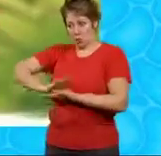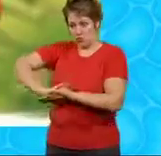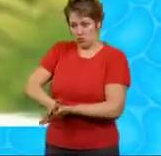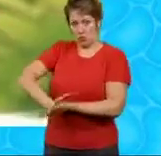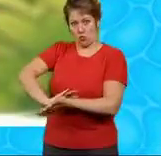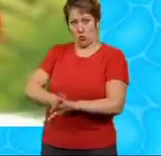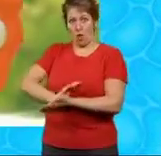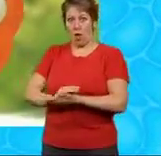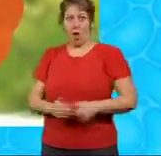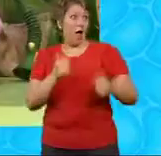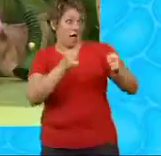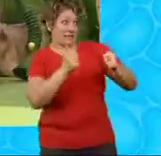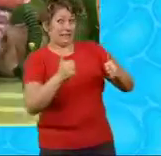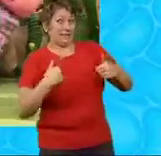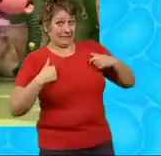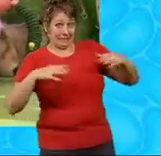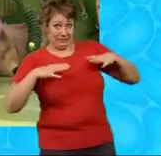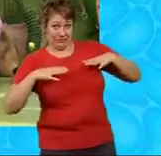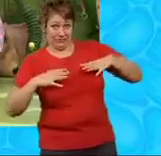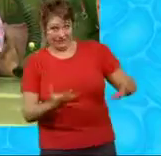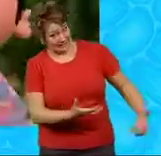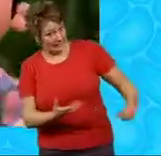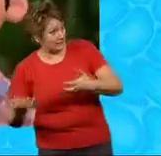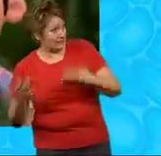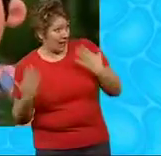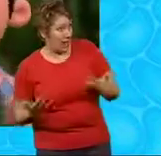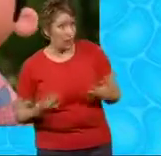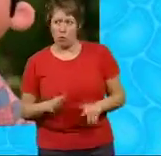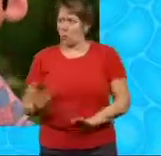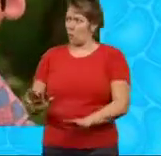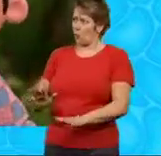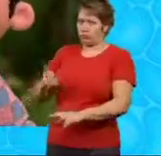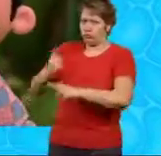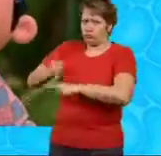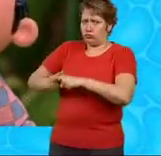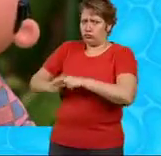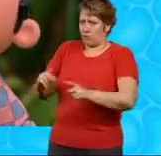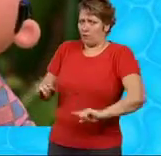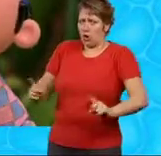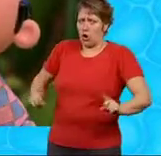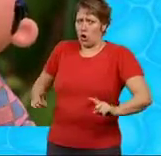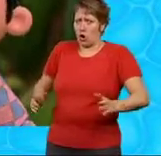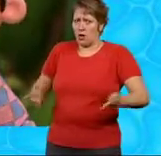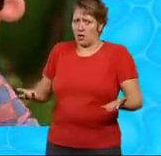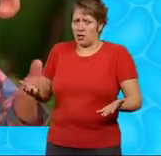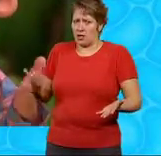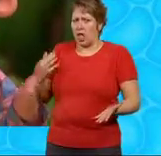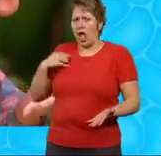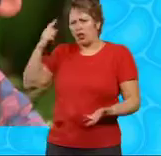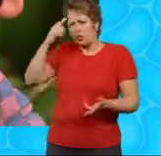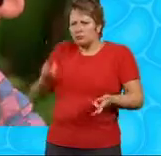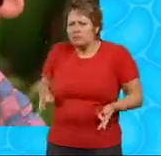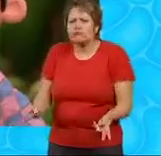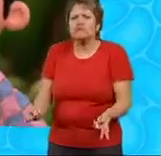Brilliant Er, is the seed ready to take now? Oh, what a big rush, Dizzy Anyway, I